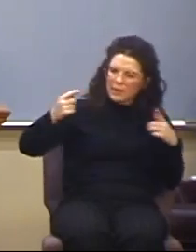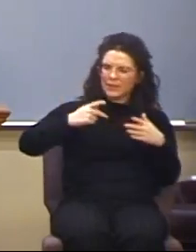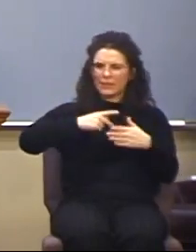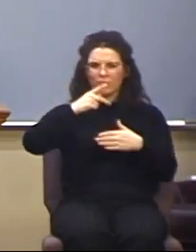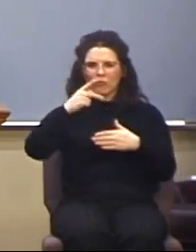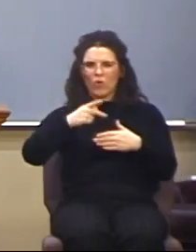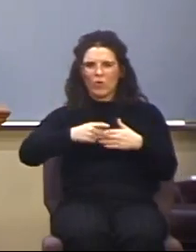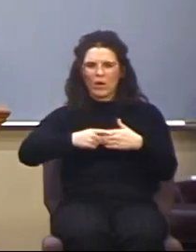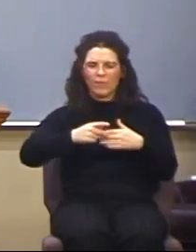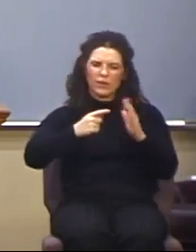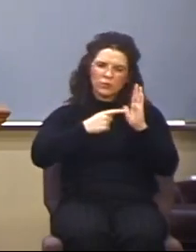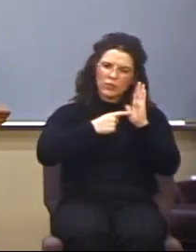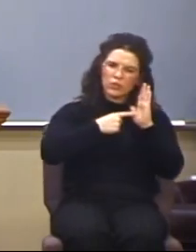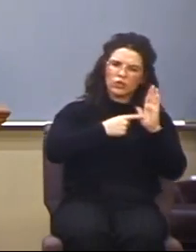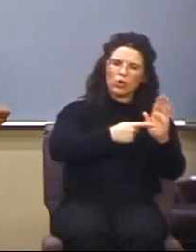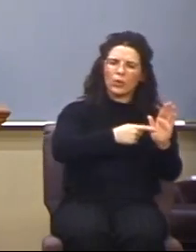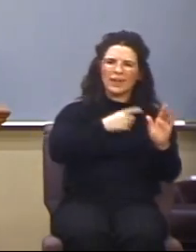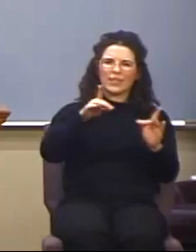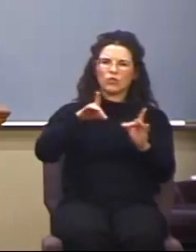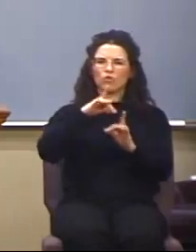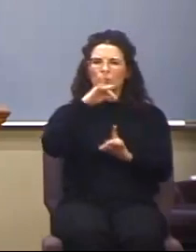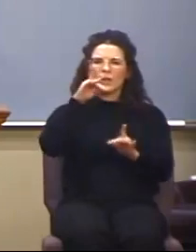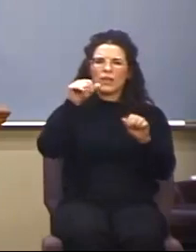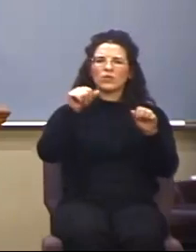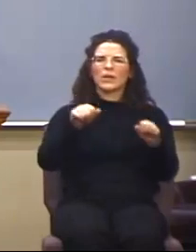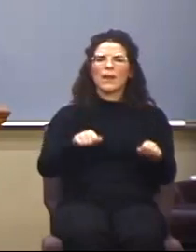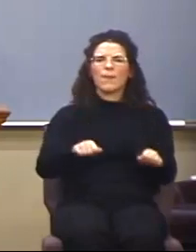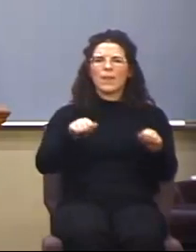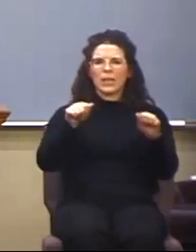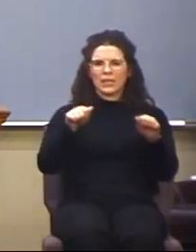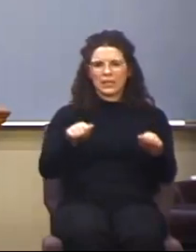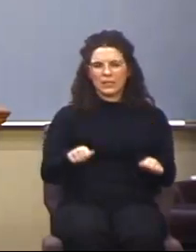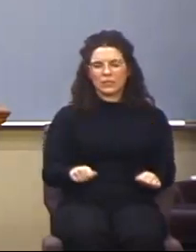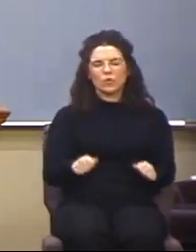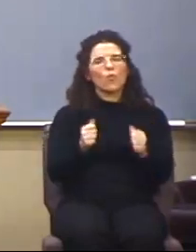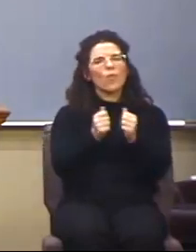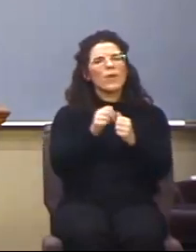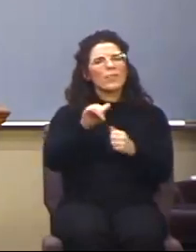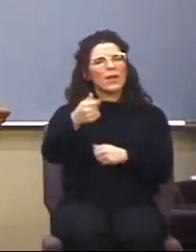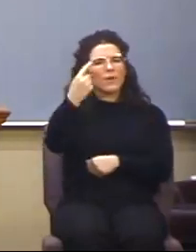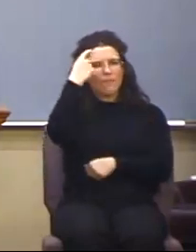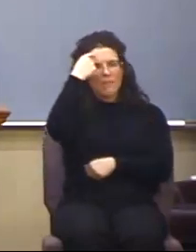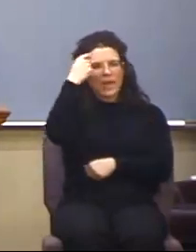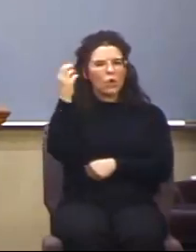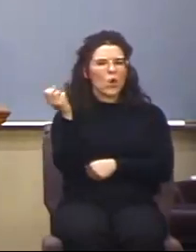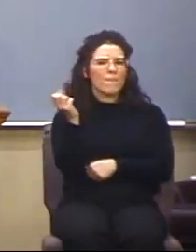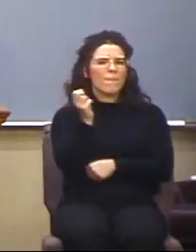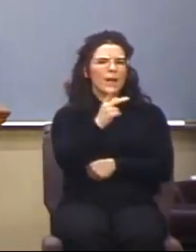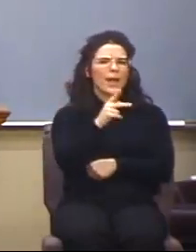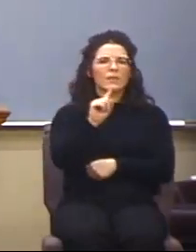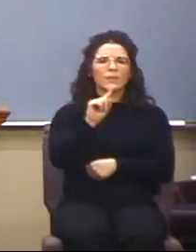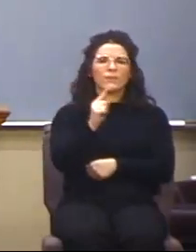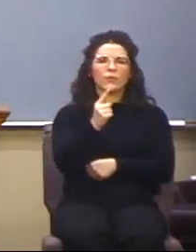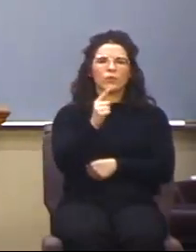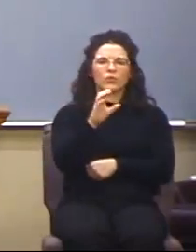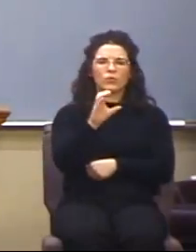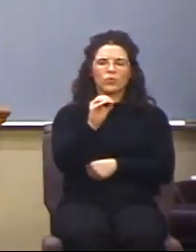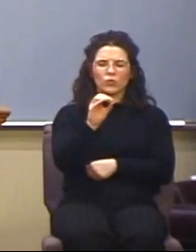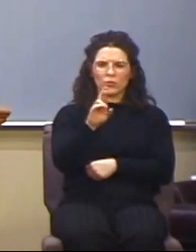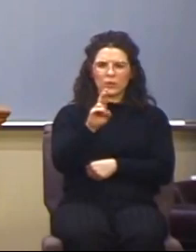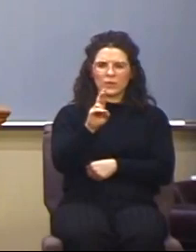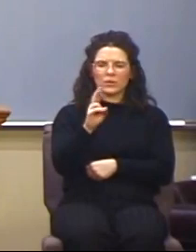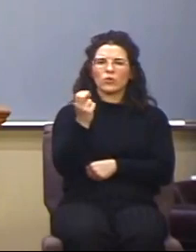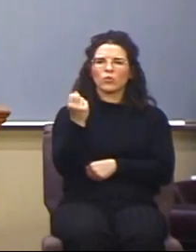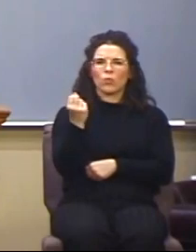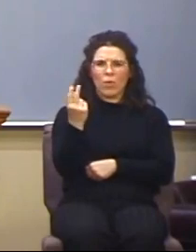capabilities. So with that in mind, as we go back to 1 Corinthians chapter 12. So if